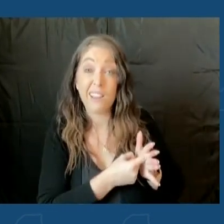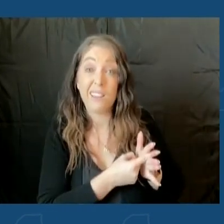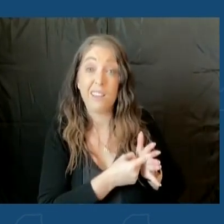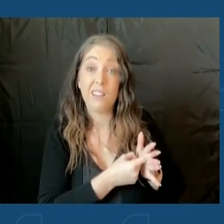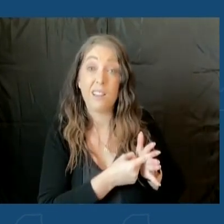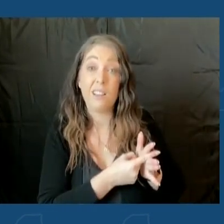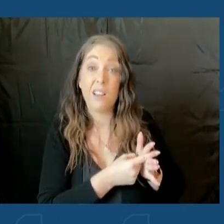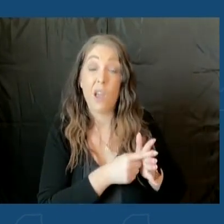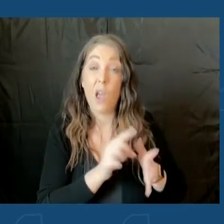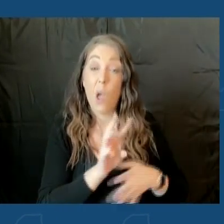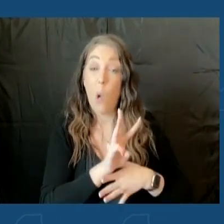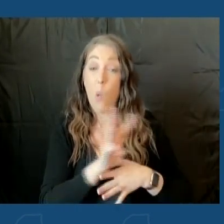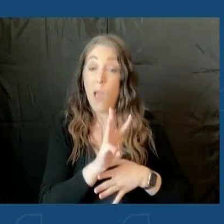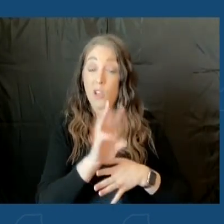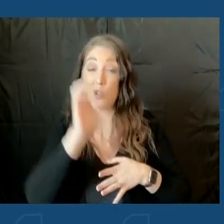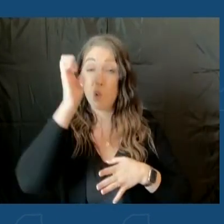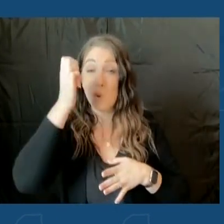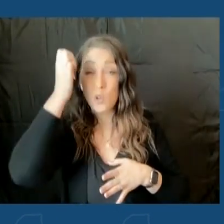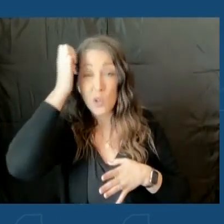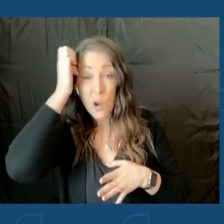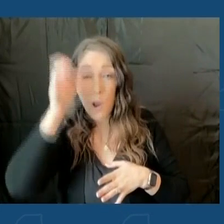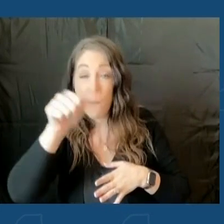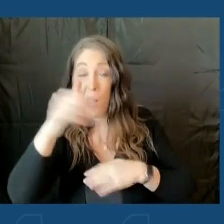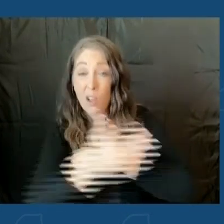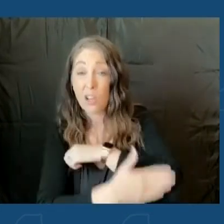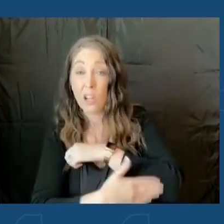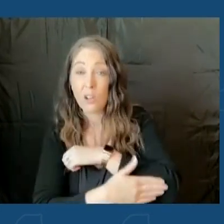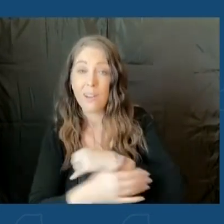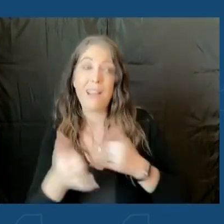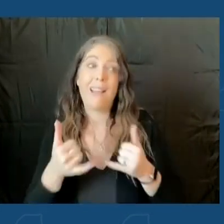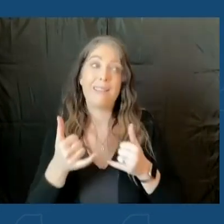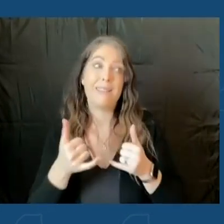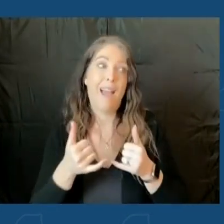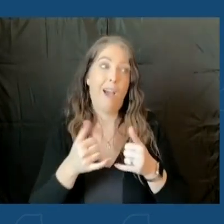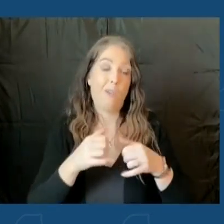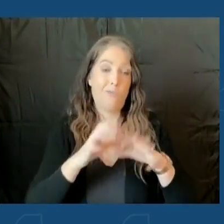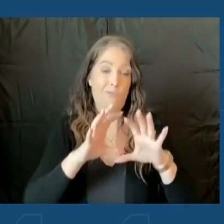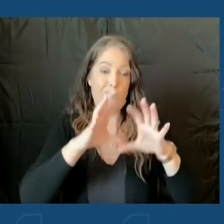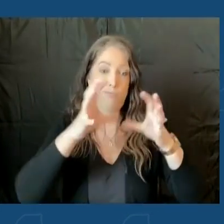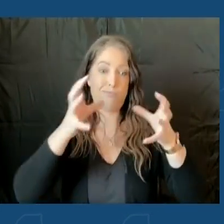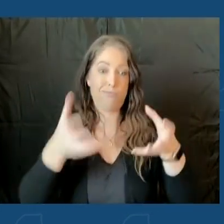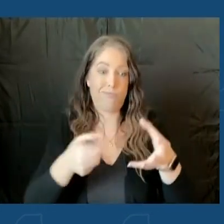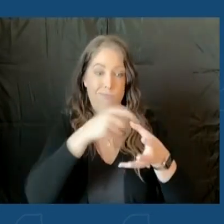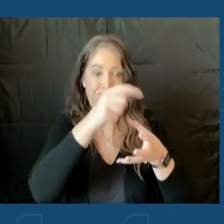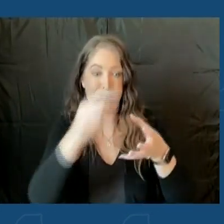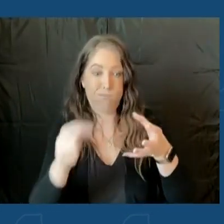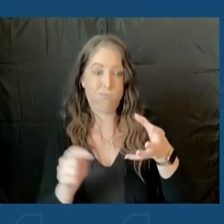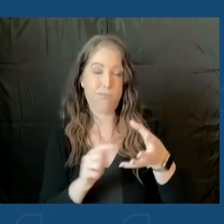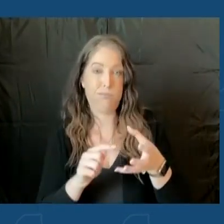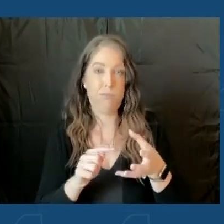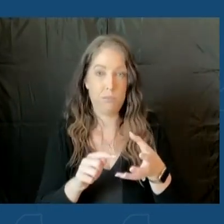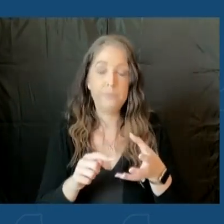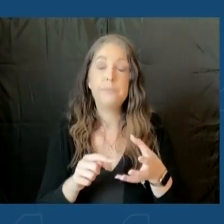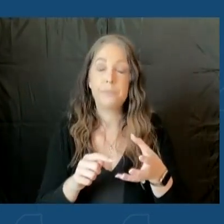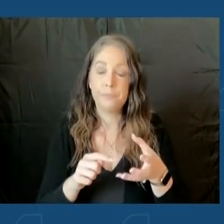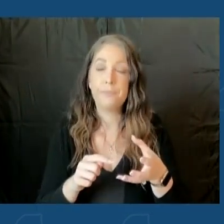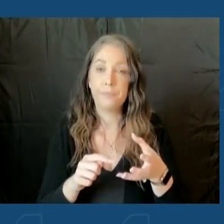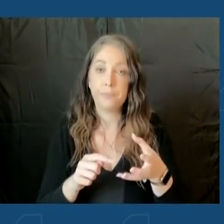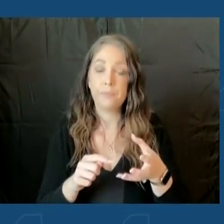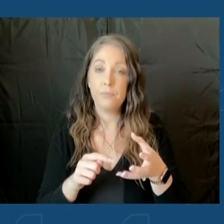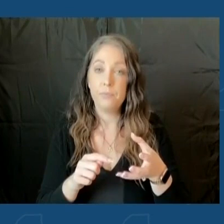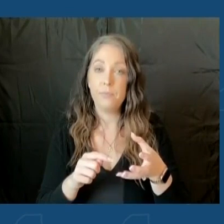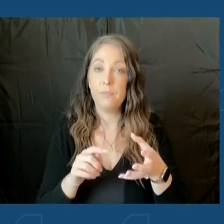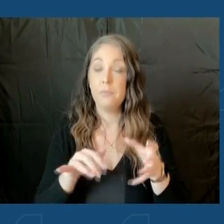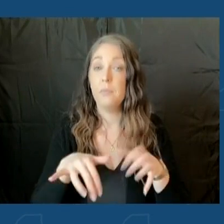Western European and other countries, it's now on every continent. The, the, it is